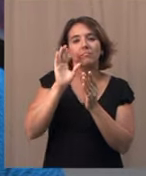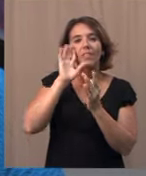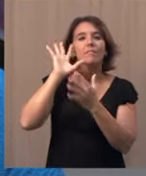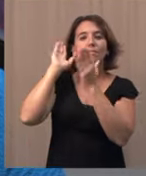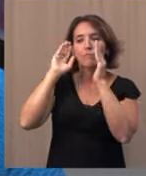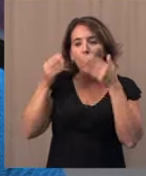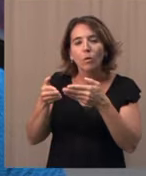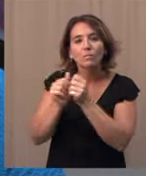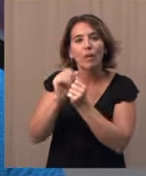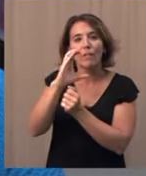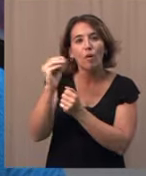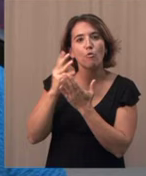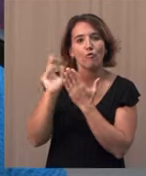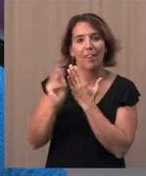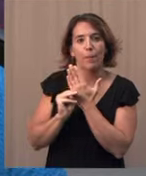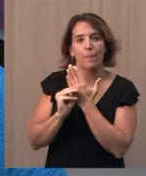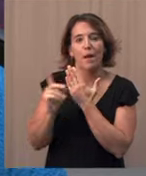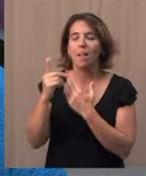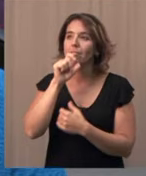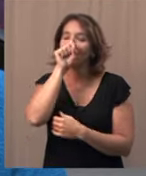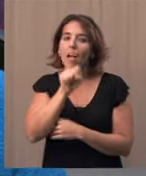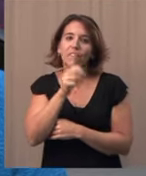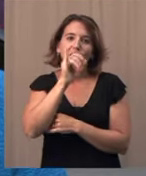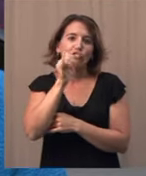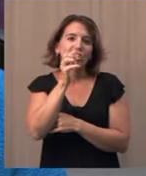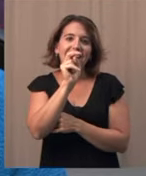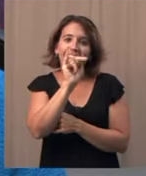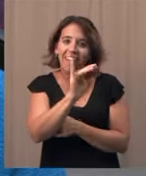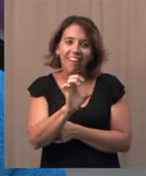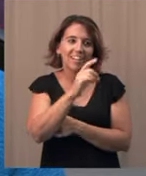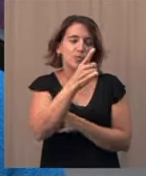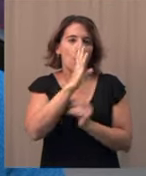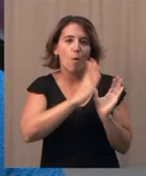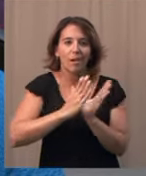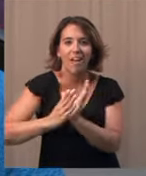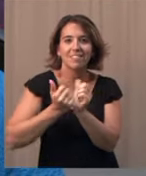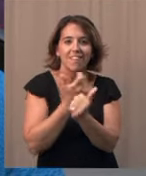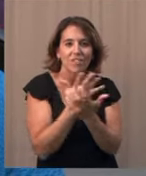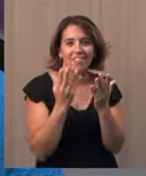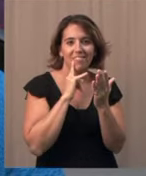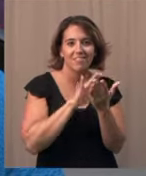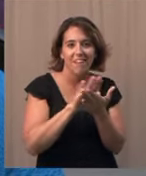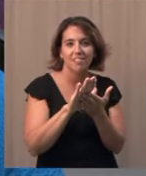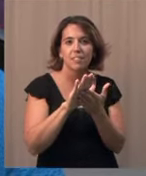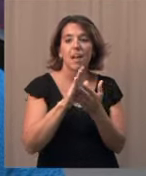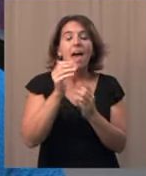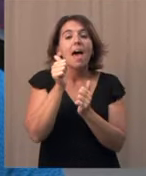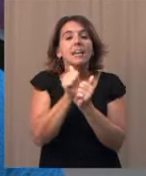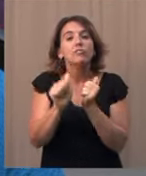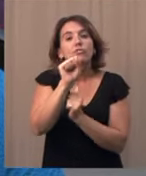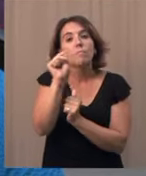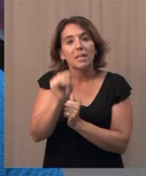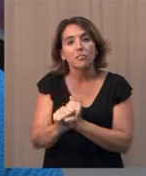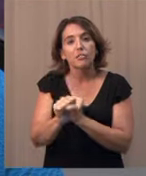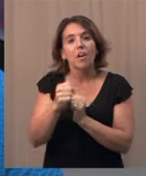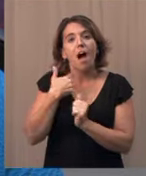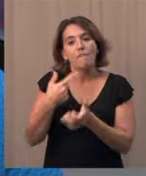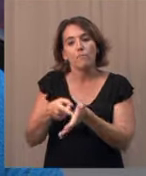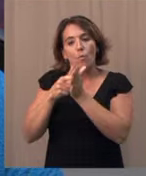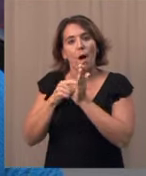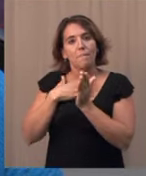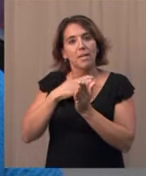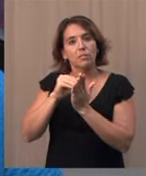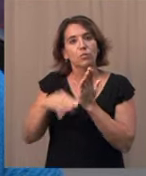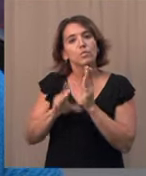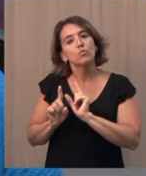and Jeannie who organizes it all. I require my students to do at least two different events, attend two different events